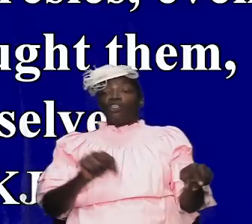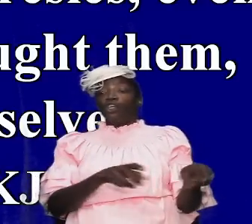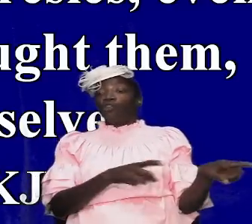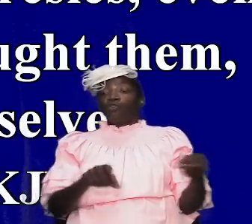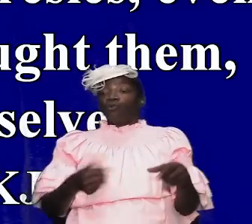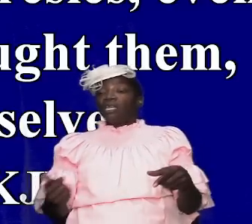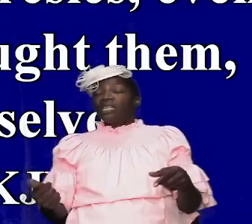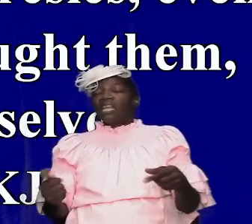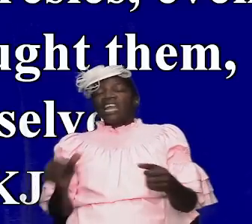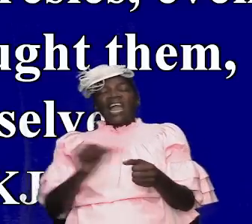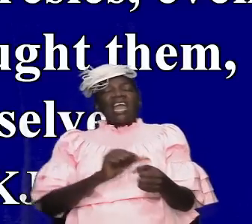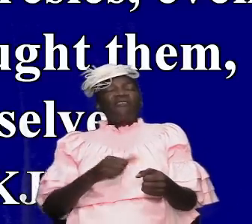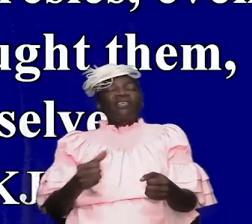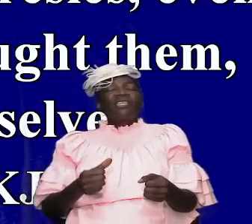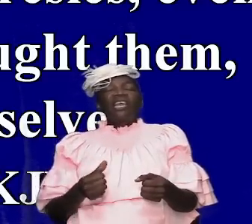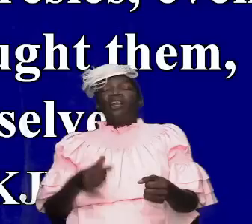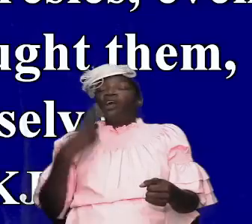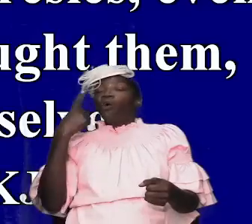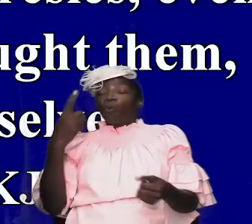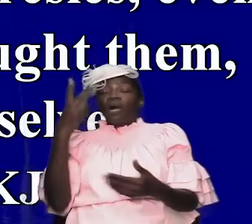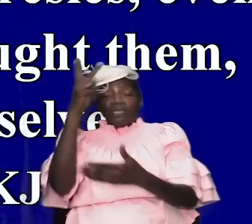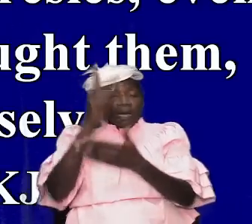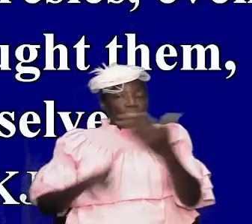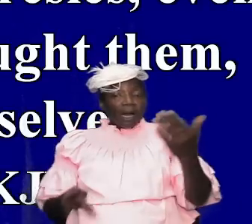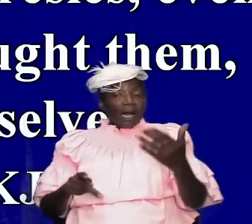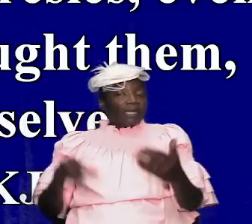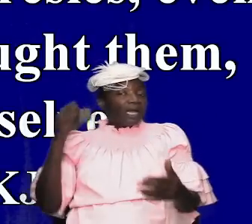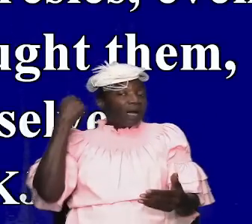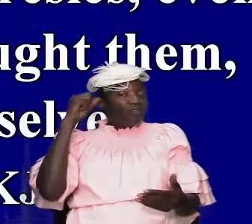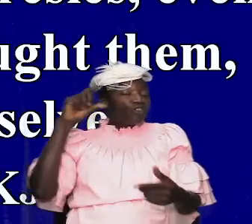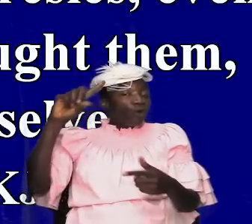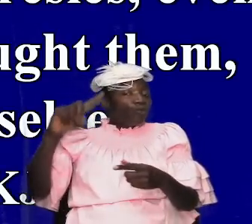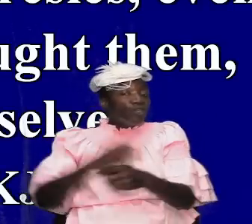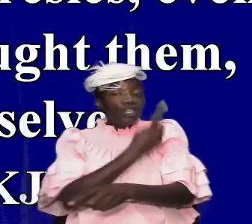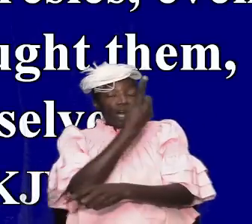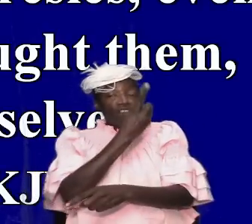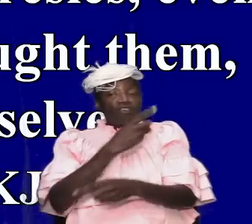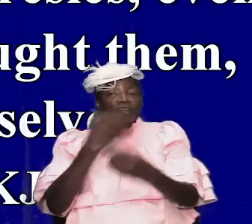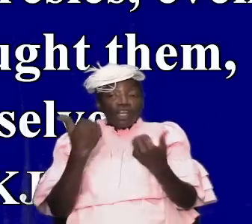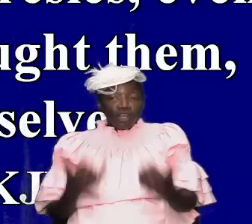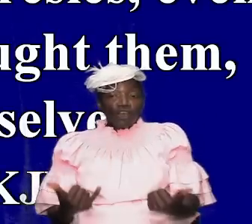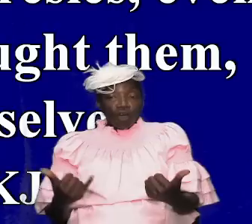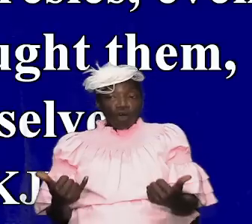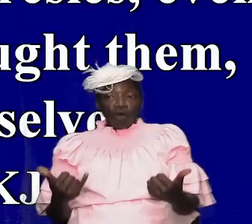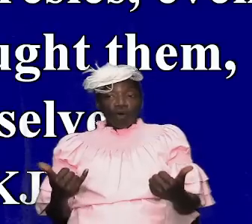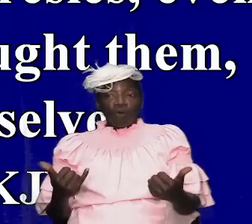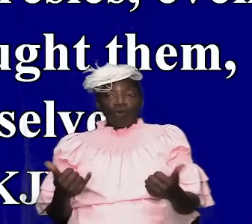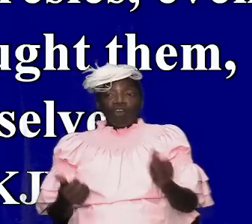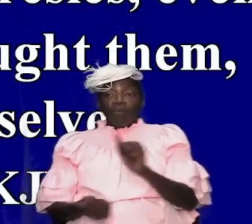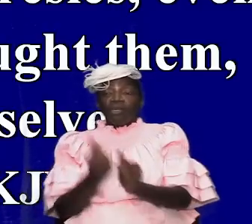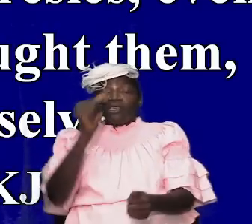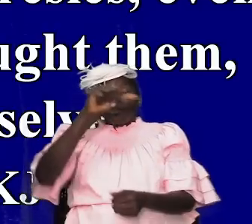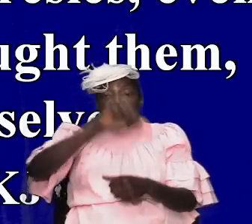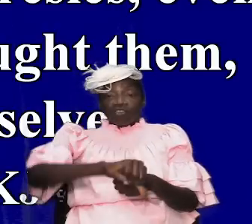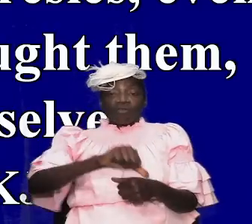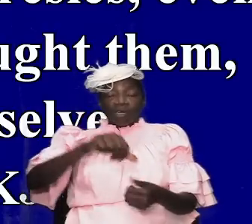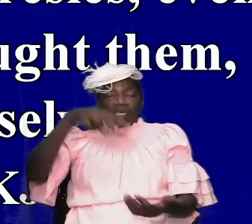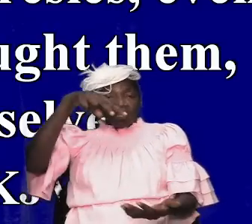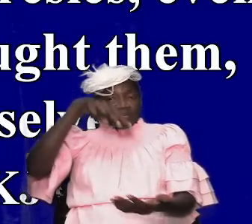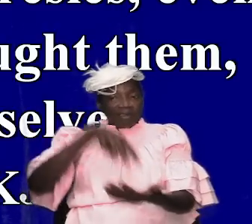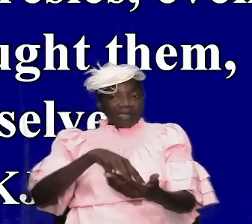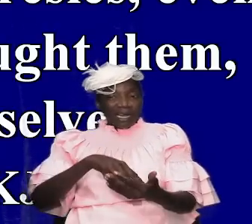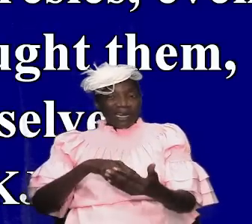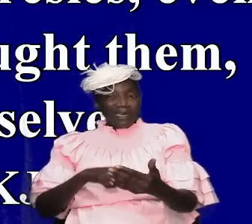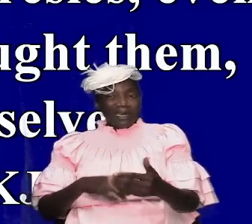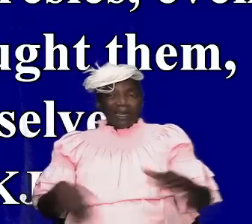was once a part of sound doctrine is now being threatened and i stand tonight and i oppose